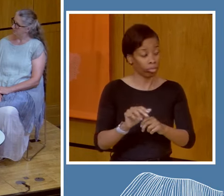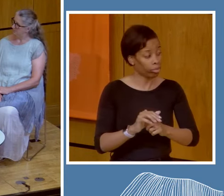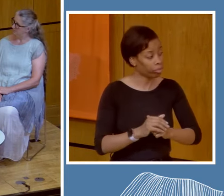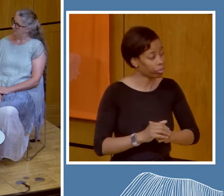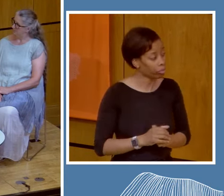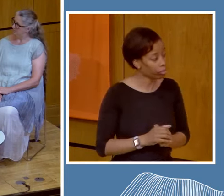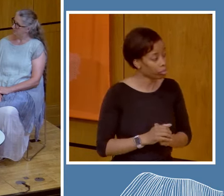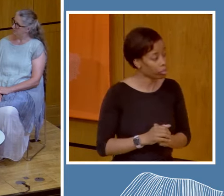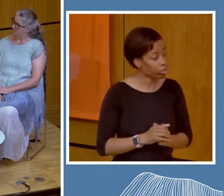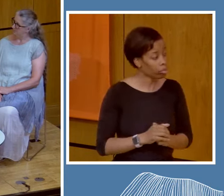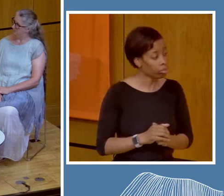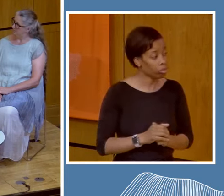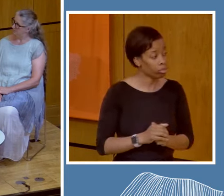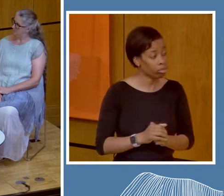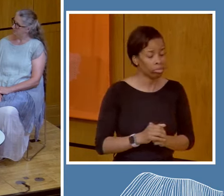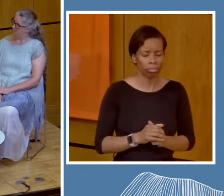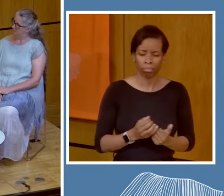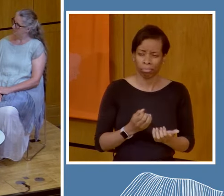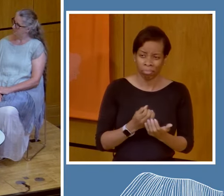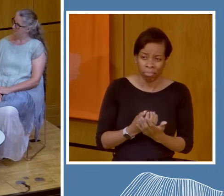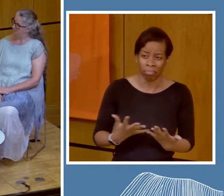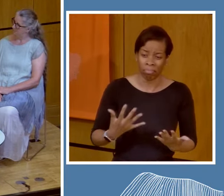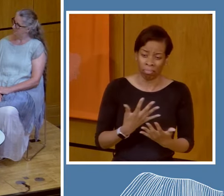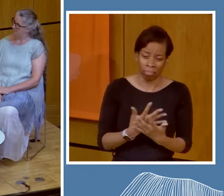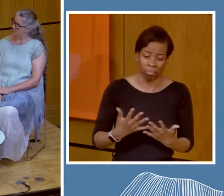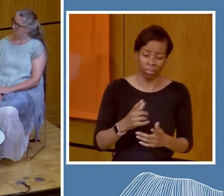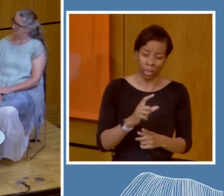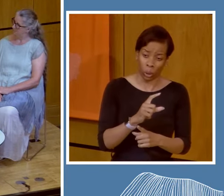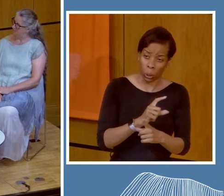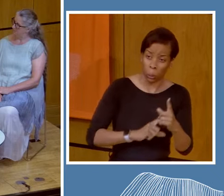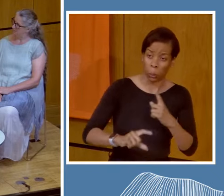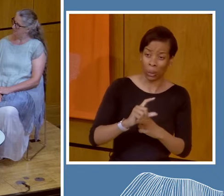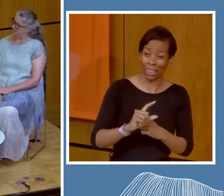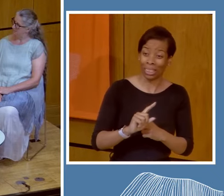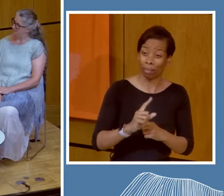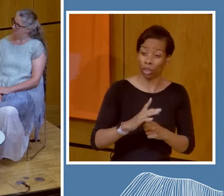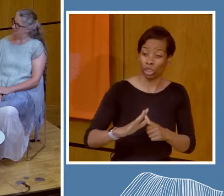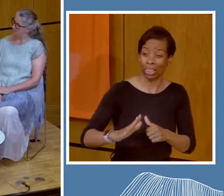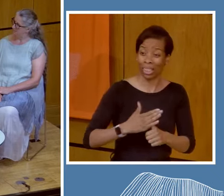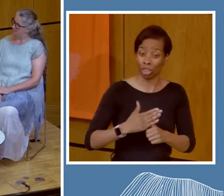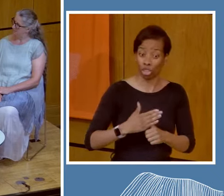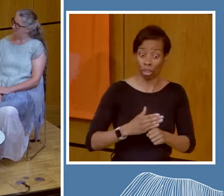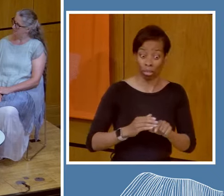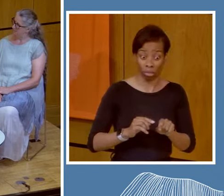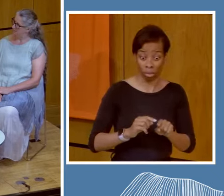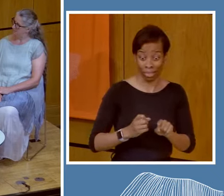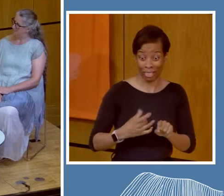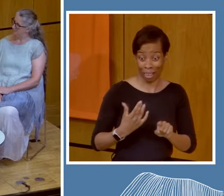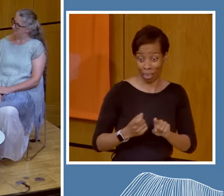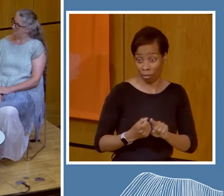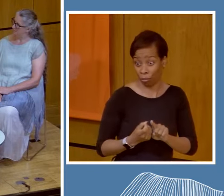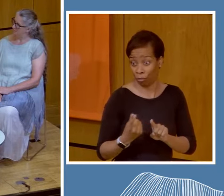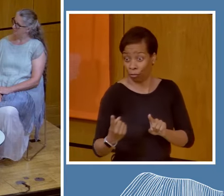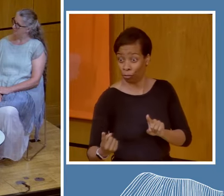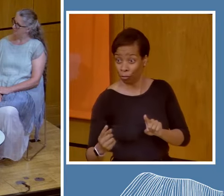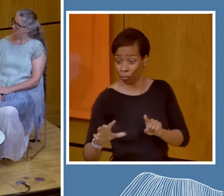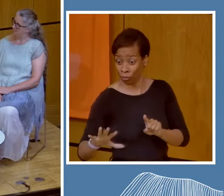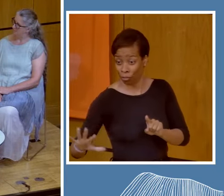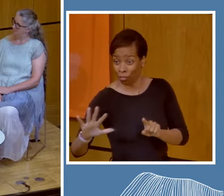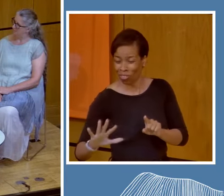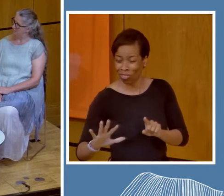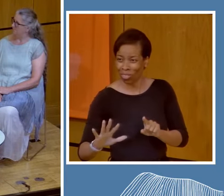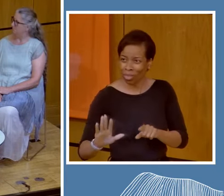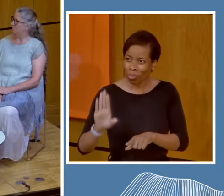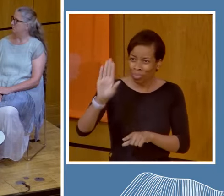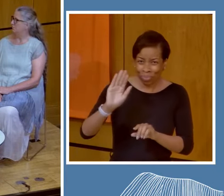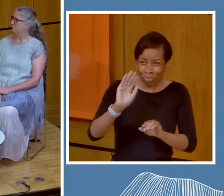particularly from First Nations communities who live downstream from the Oil Sands operation, including my home community,